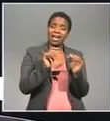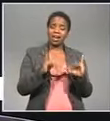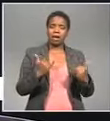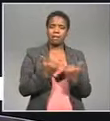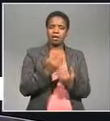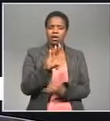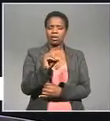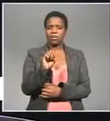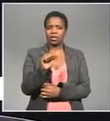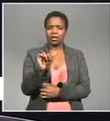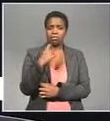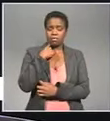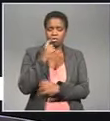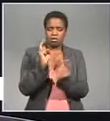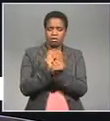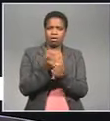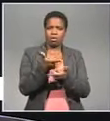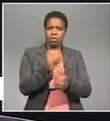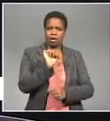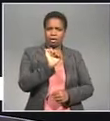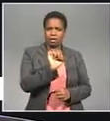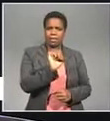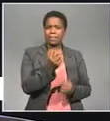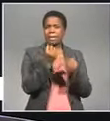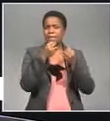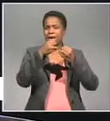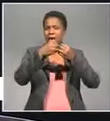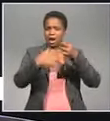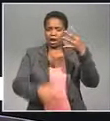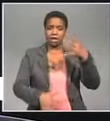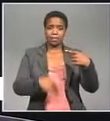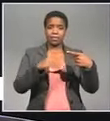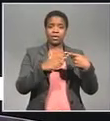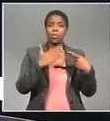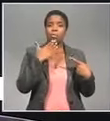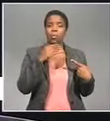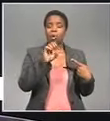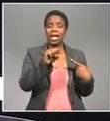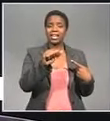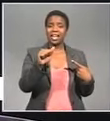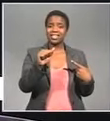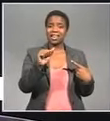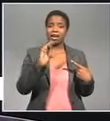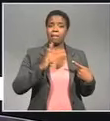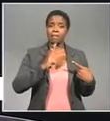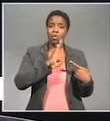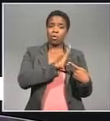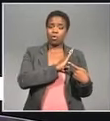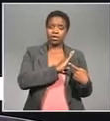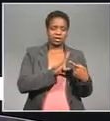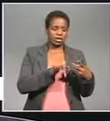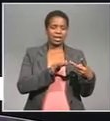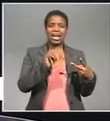he is meeting his lawyer tomorrow Nair's name joins those of two sitting ministers a deputy minister the former chair of